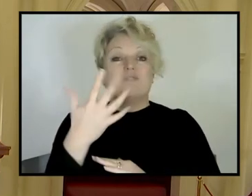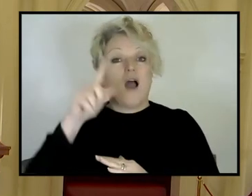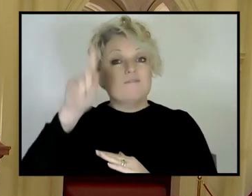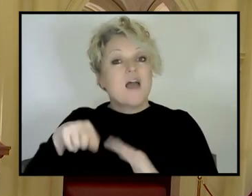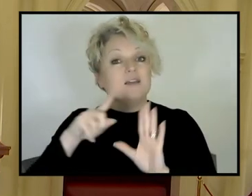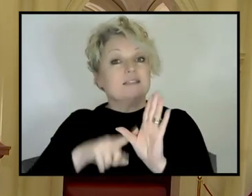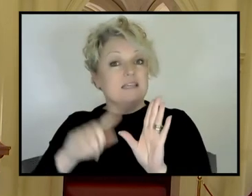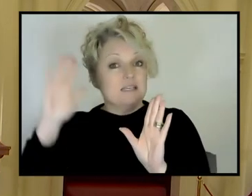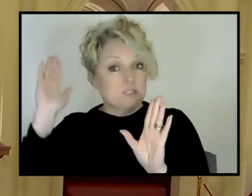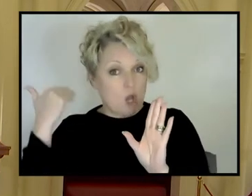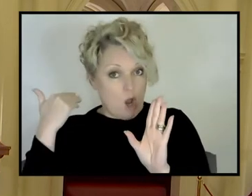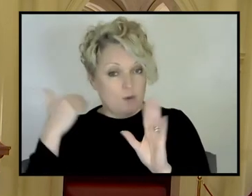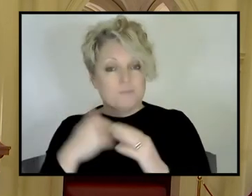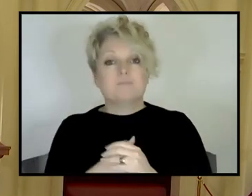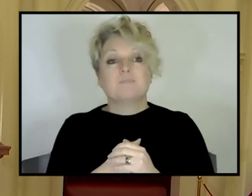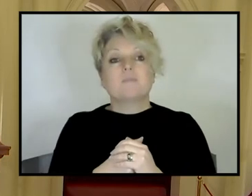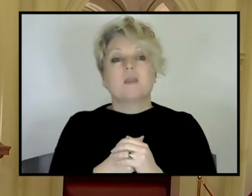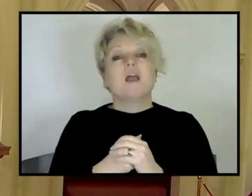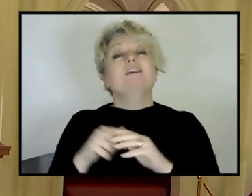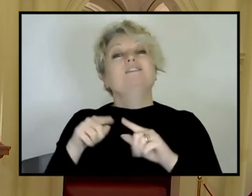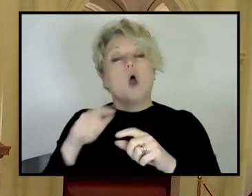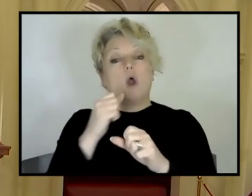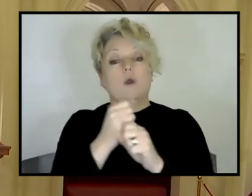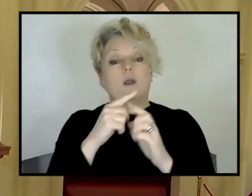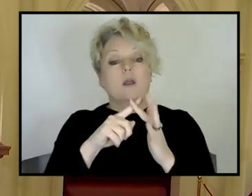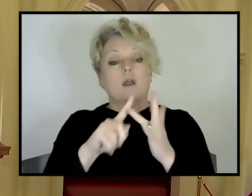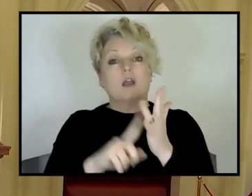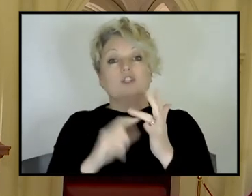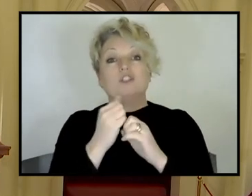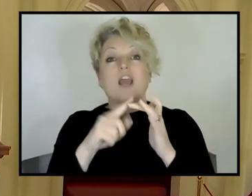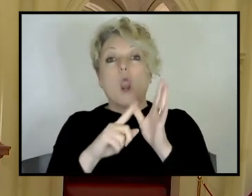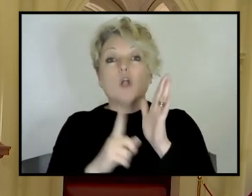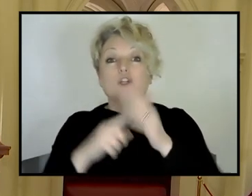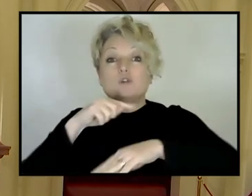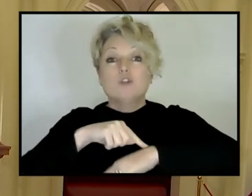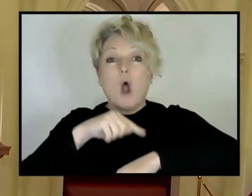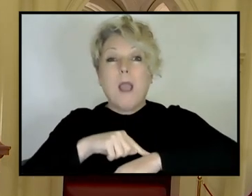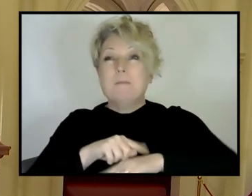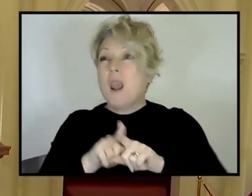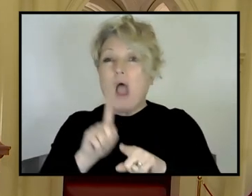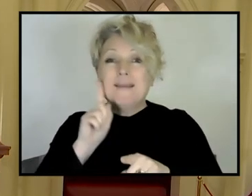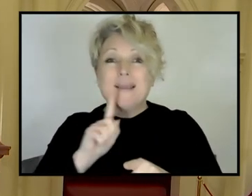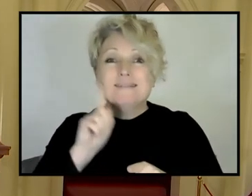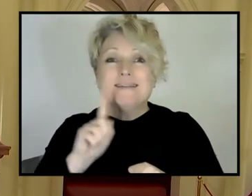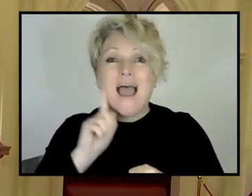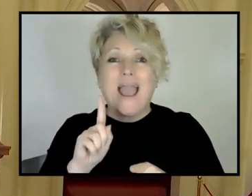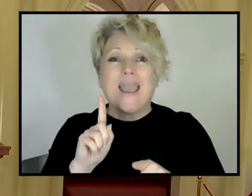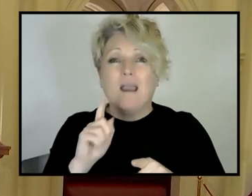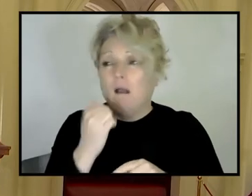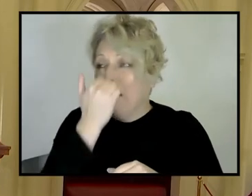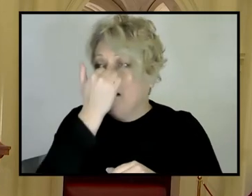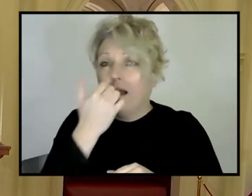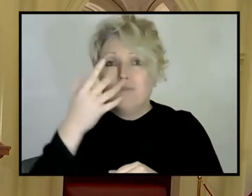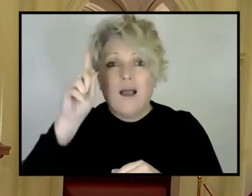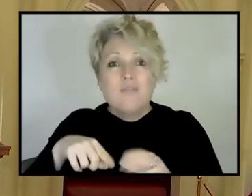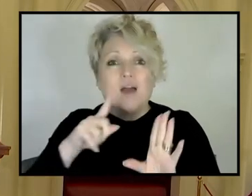those, you know, that's in geological time is, is essentially yesterday. There is, there is, um, there's a, in the storytelling of our